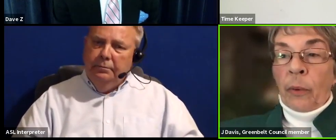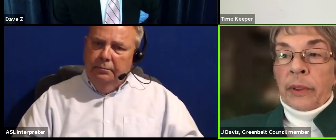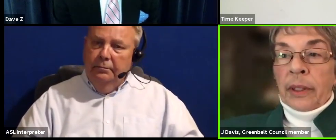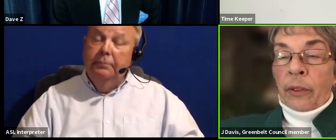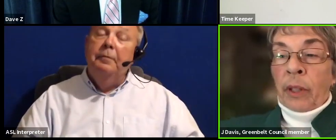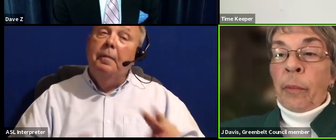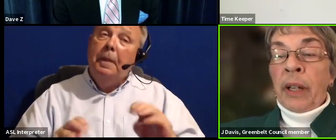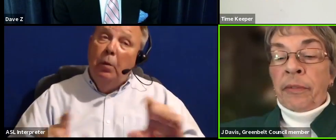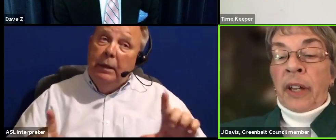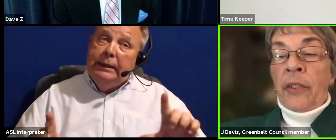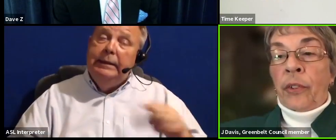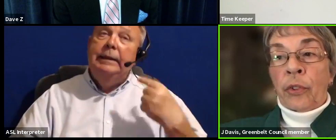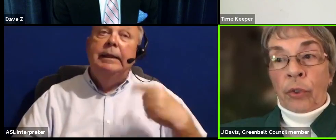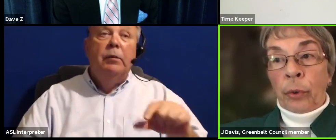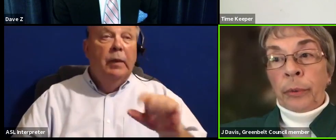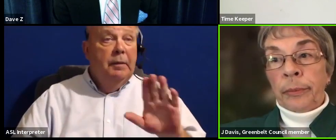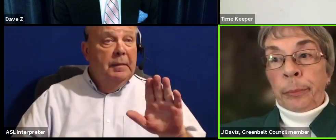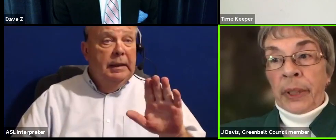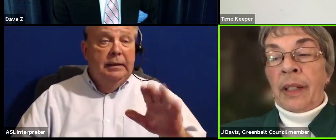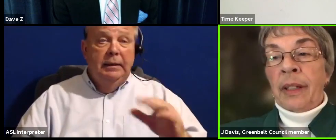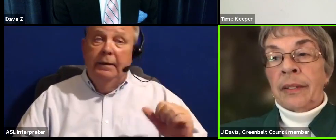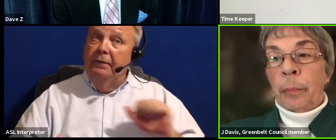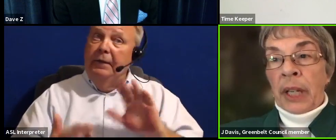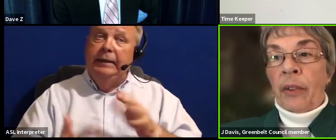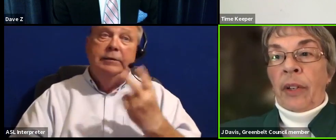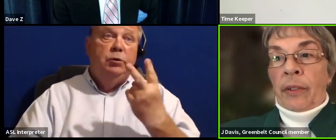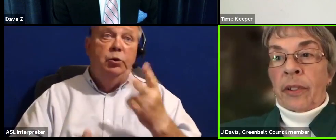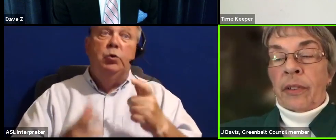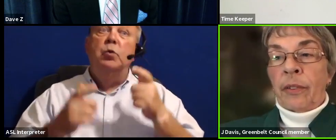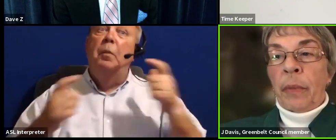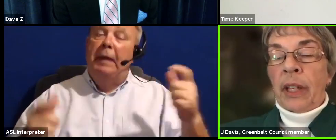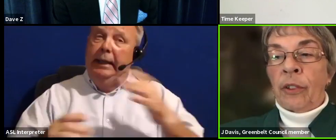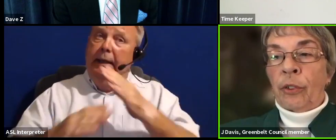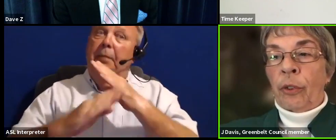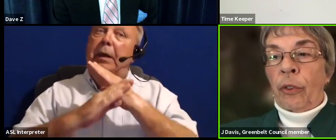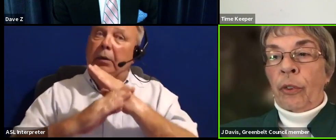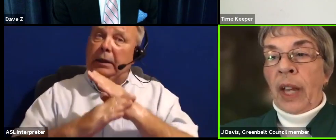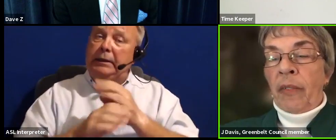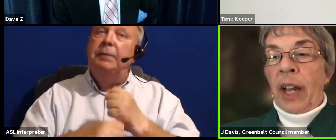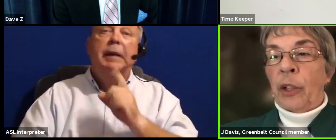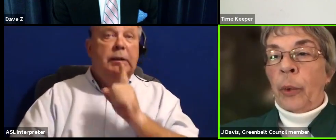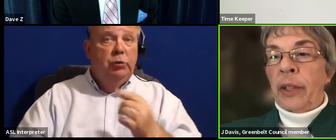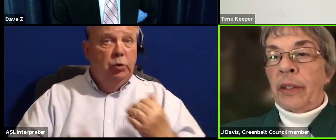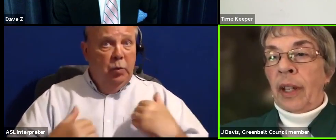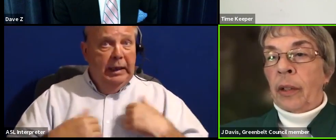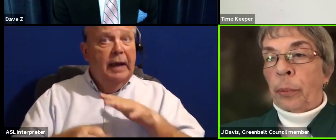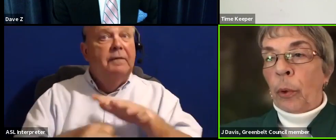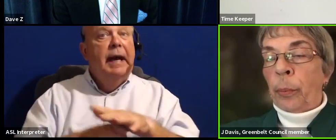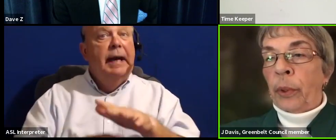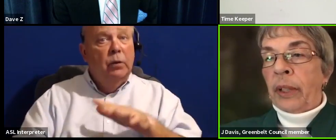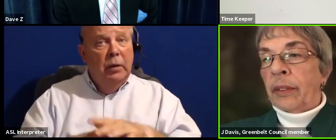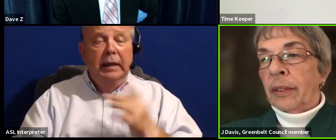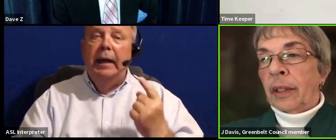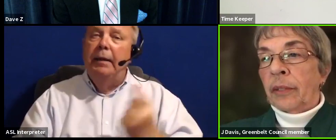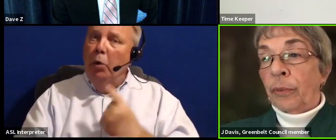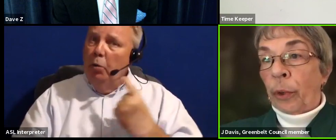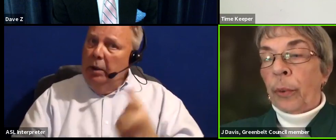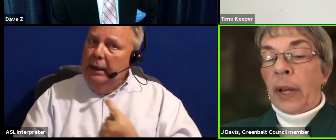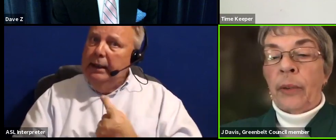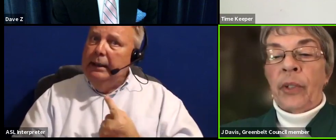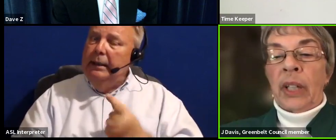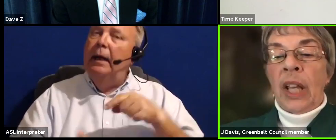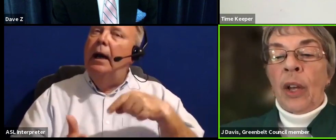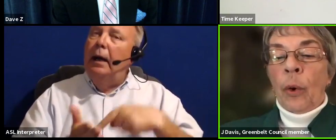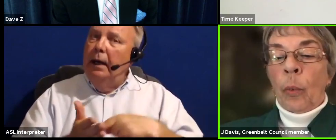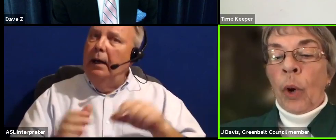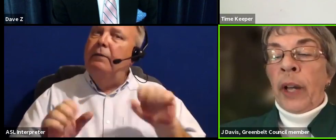Well, Greenbelt faces two big barriers to making sure that we have adequate and appropriate, affordable